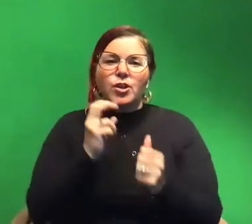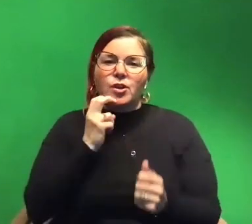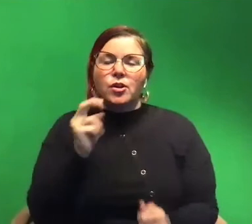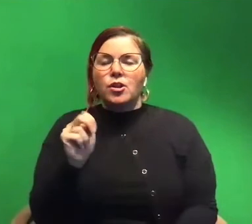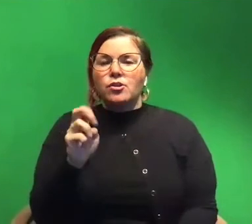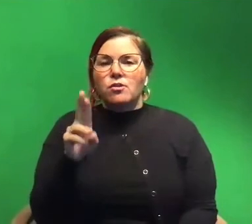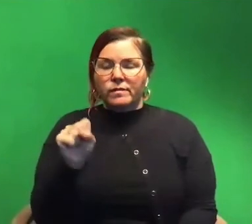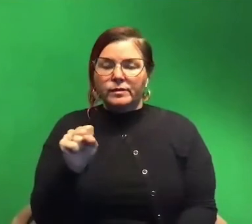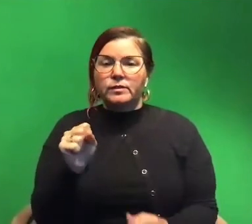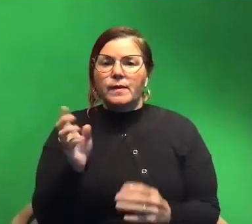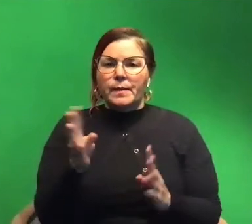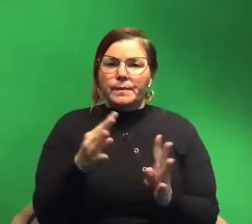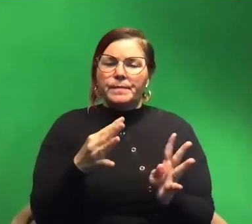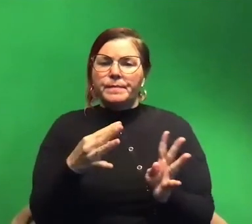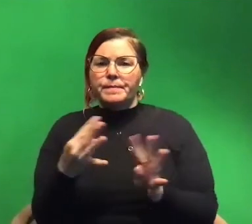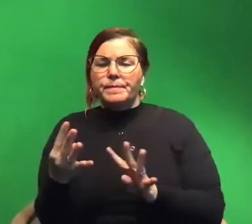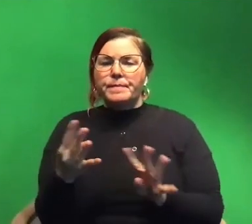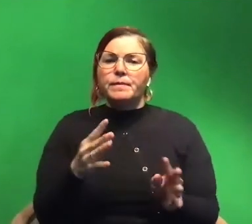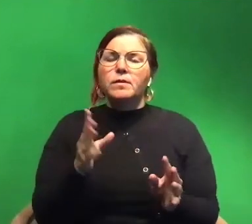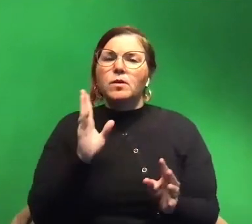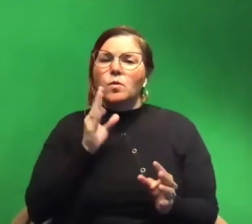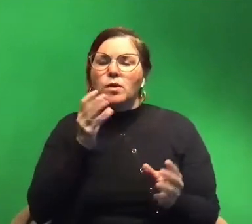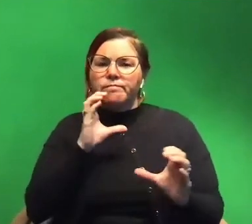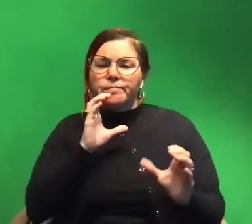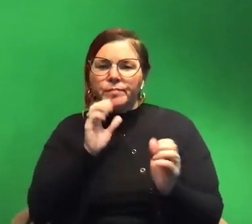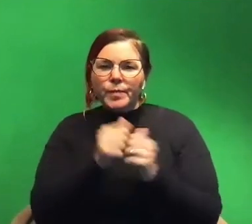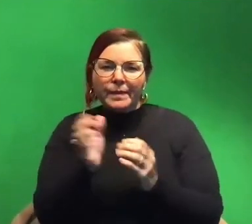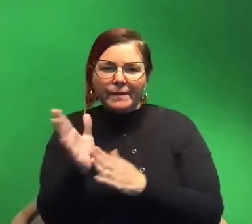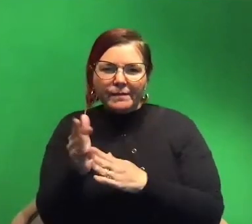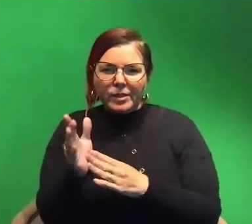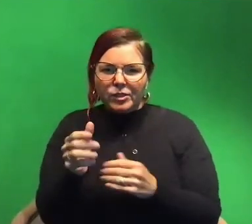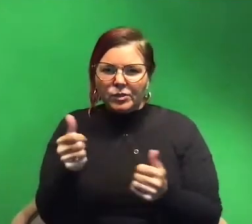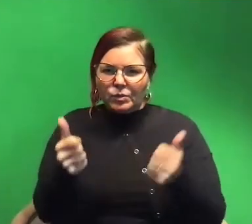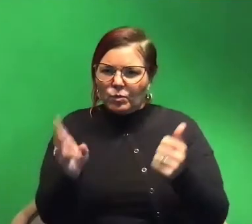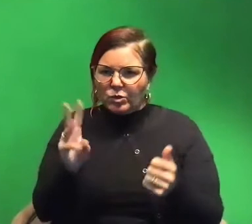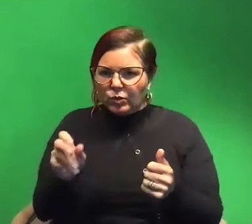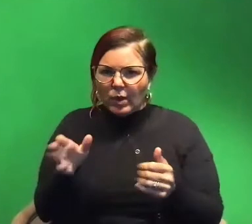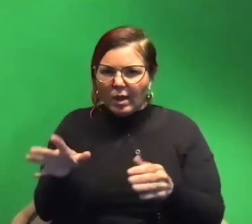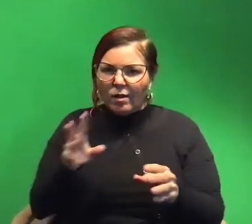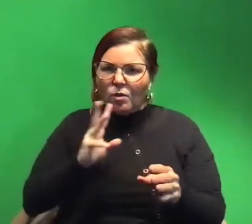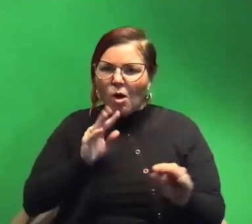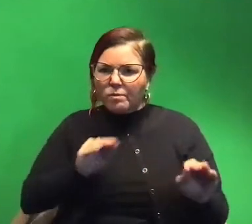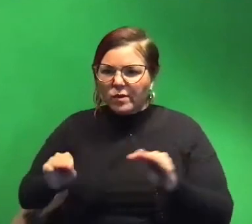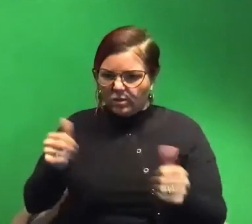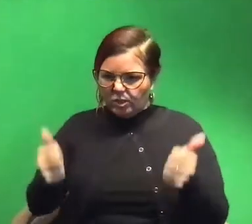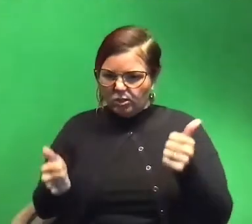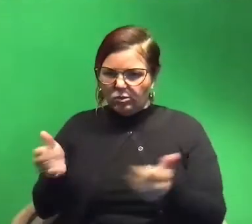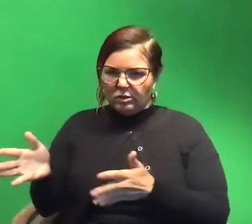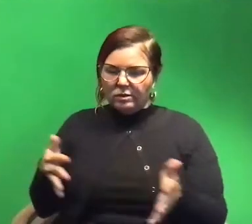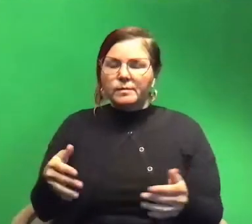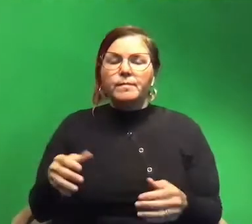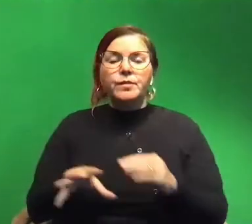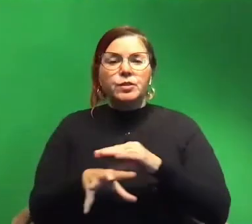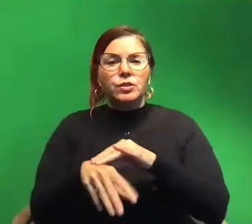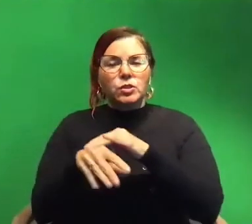cell gets pushed around it tells the fish what direction the water is moving. Um squid have a really